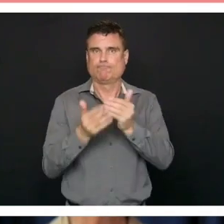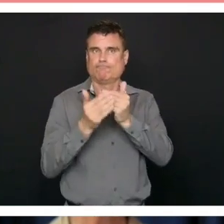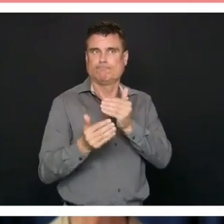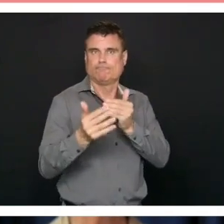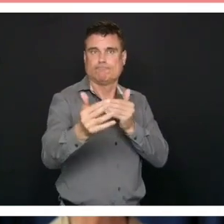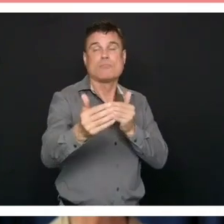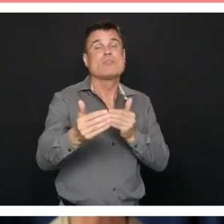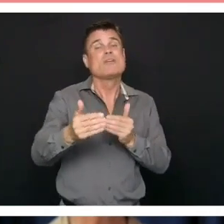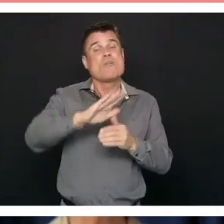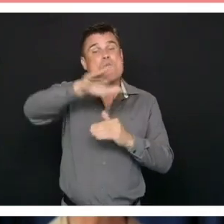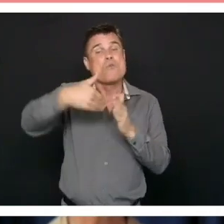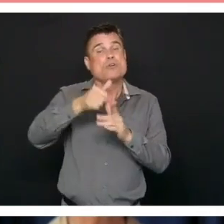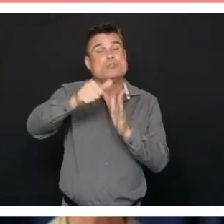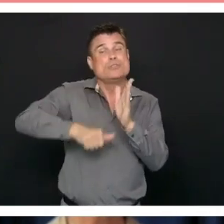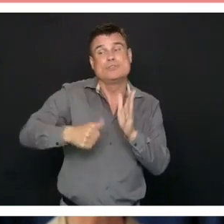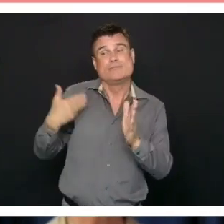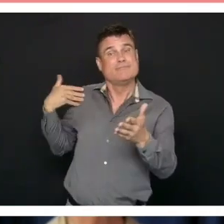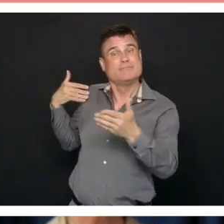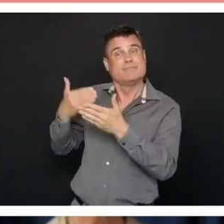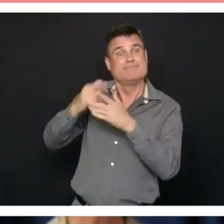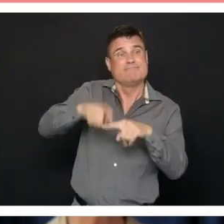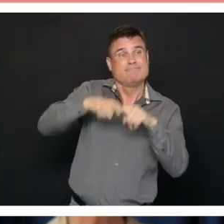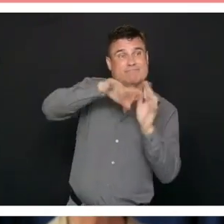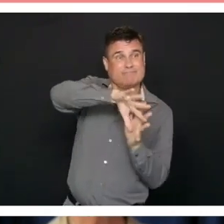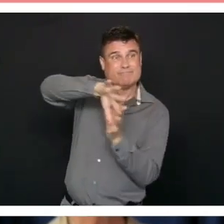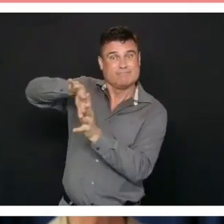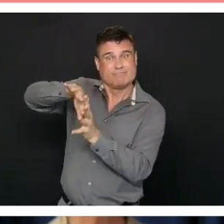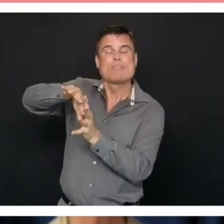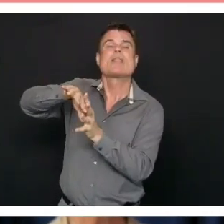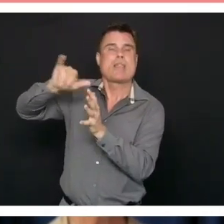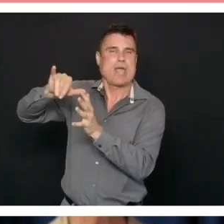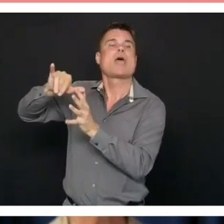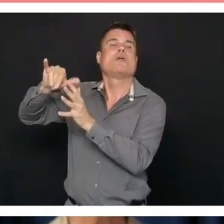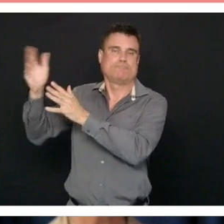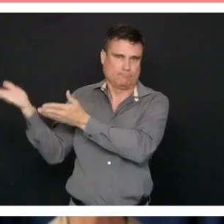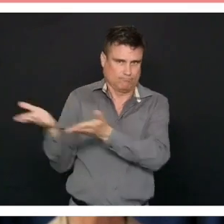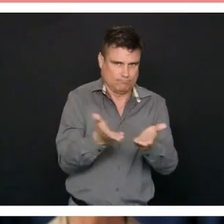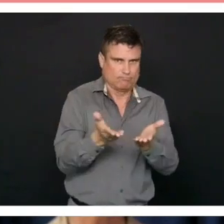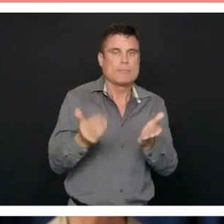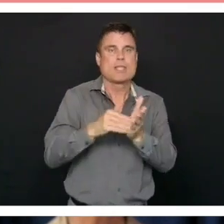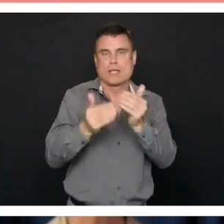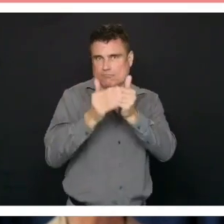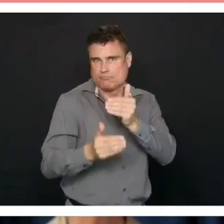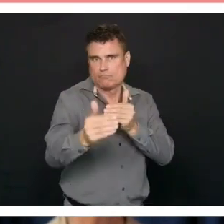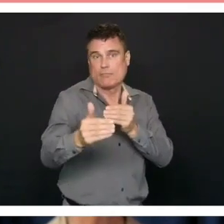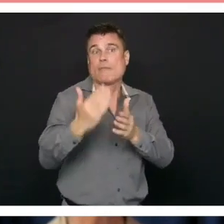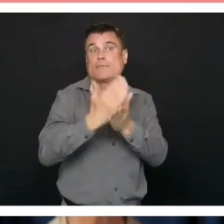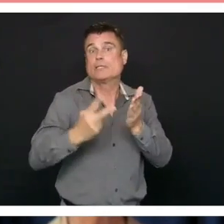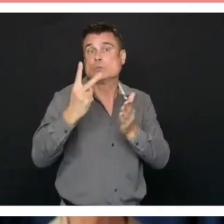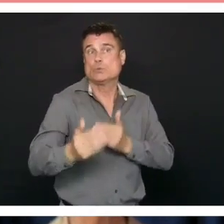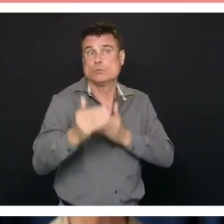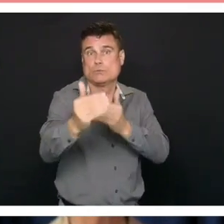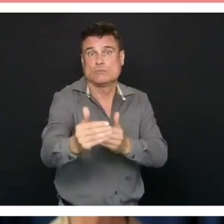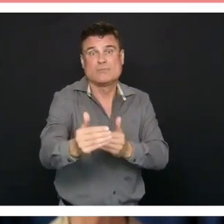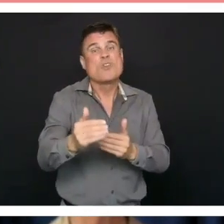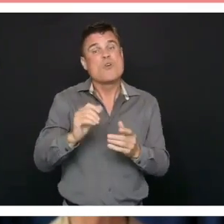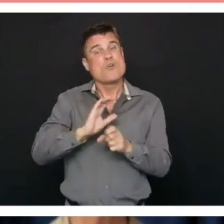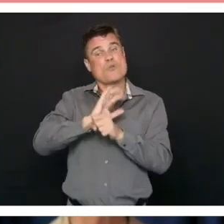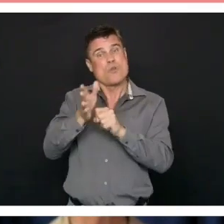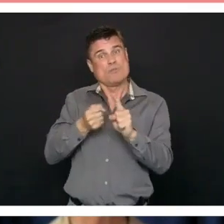the B.C. restart plan. COVID-19 has changed so much of what we do and how we interact with each other.